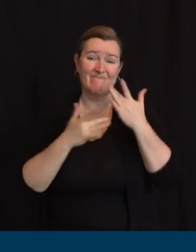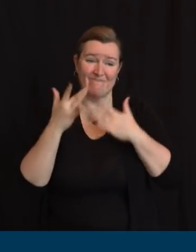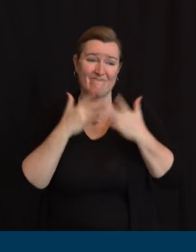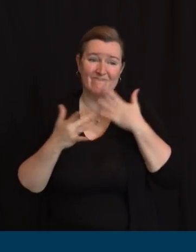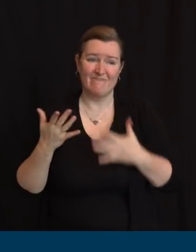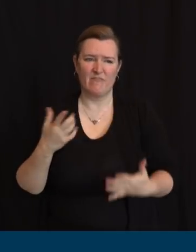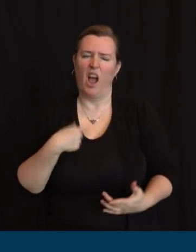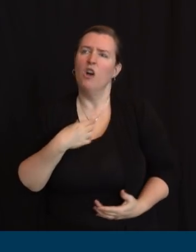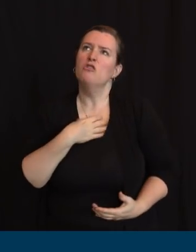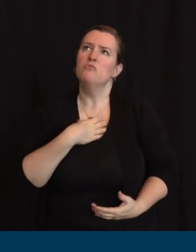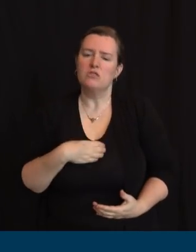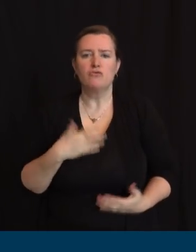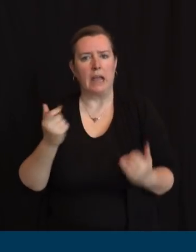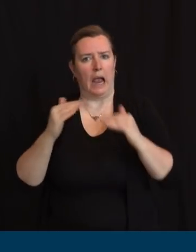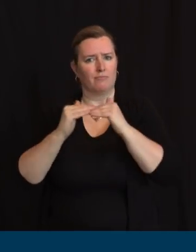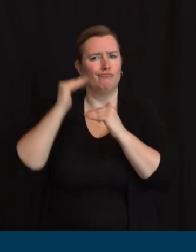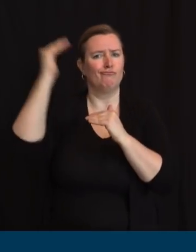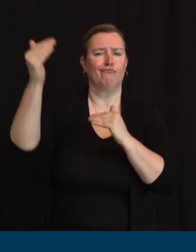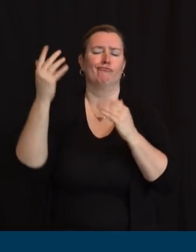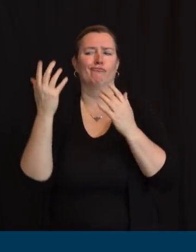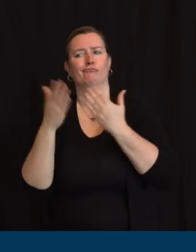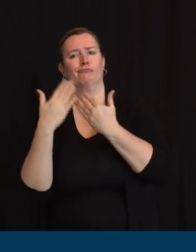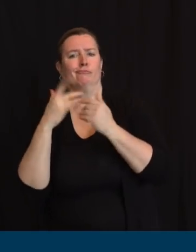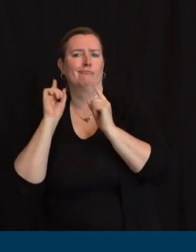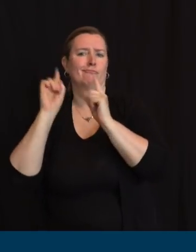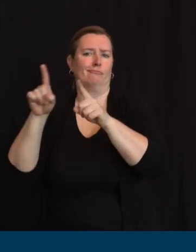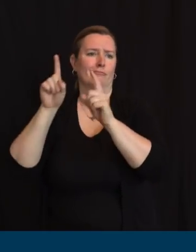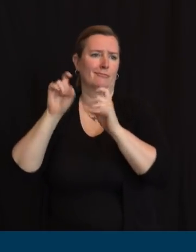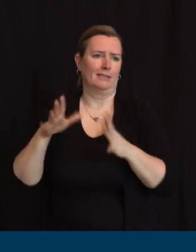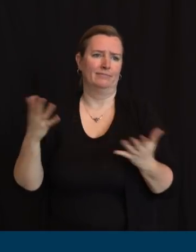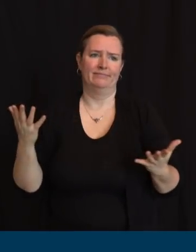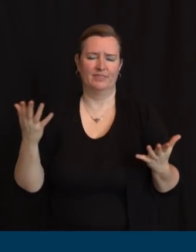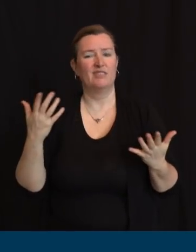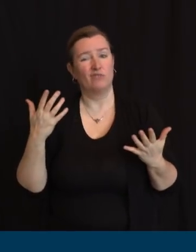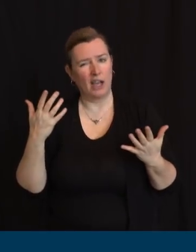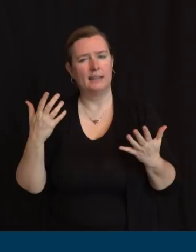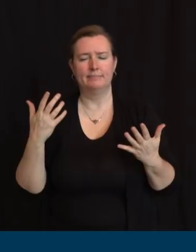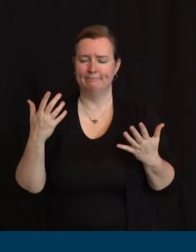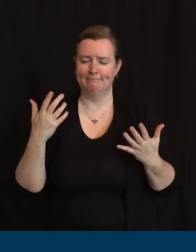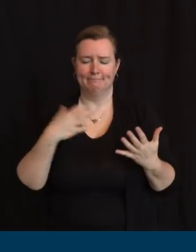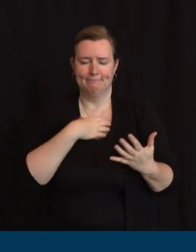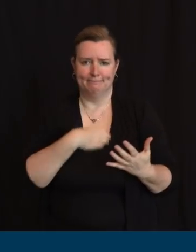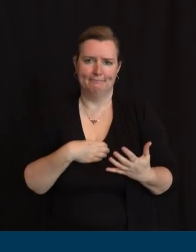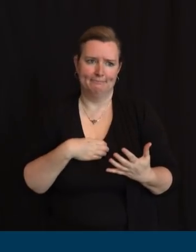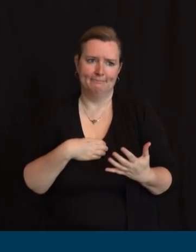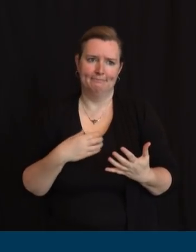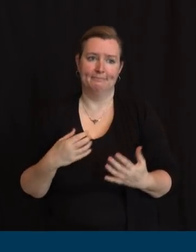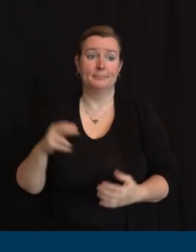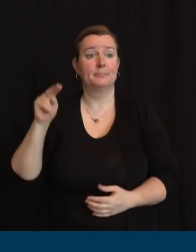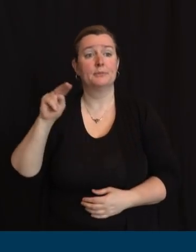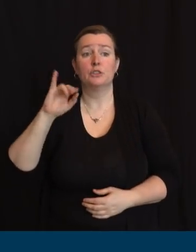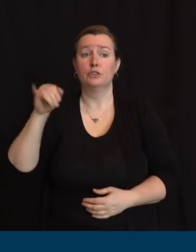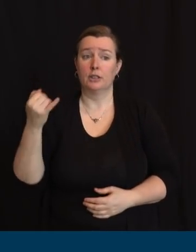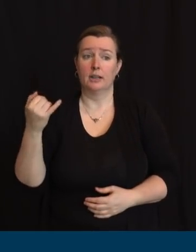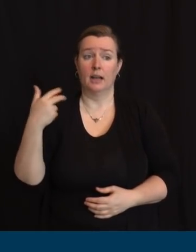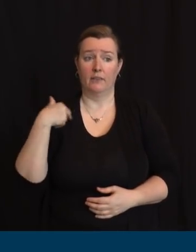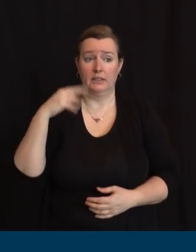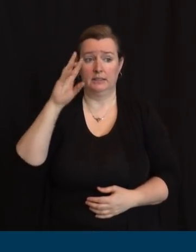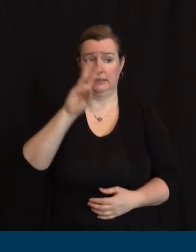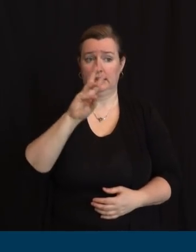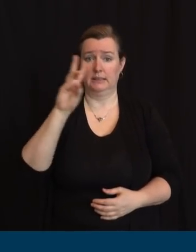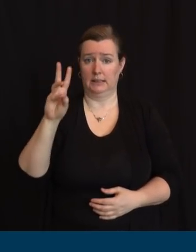According to Brady, we now have at least 66 testing sites now in our state, but we need to do more.